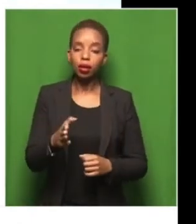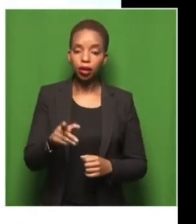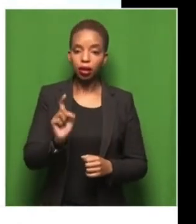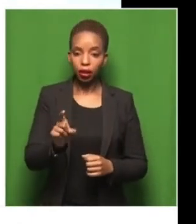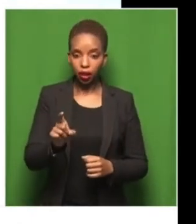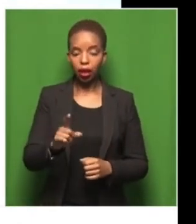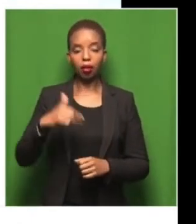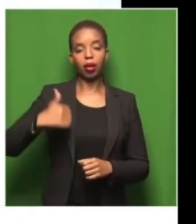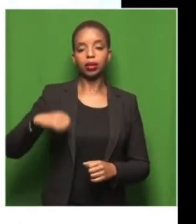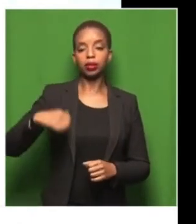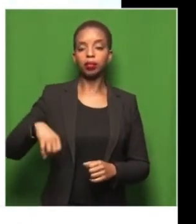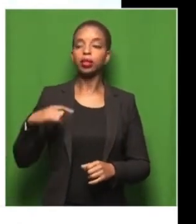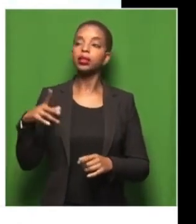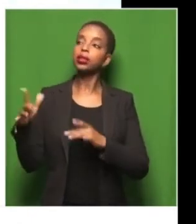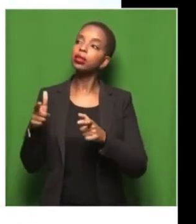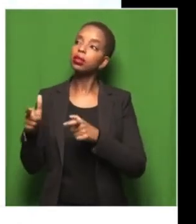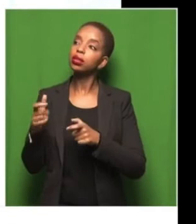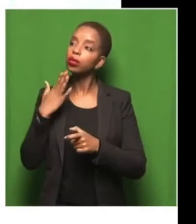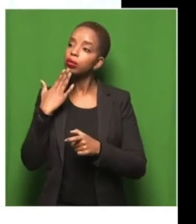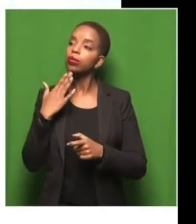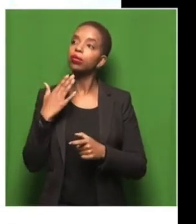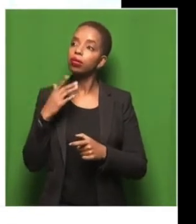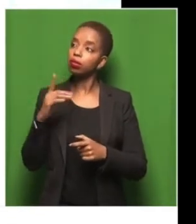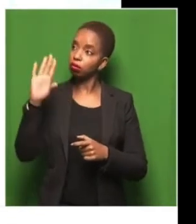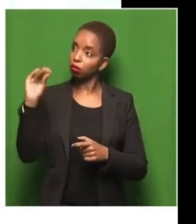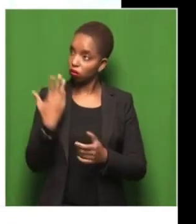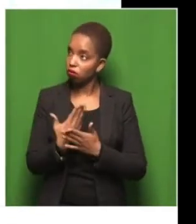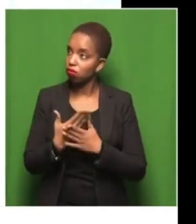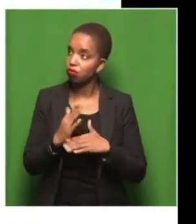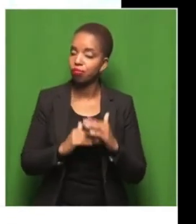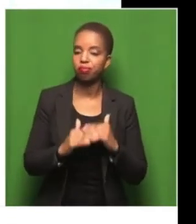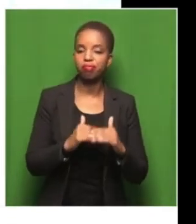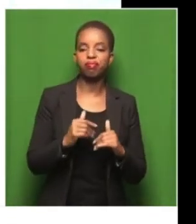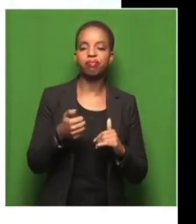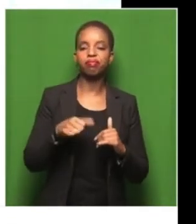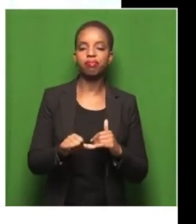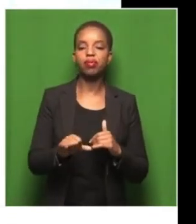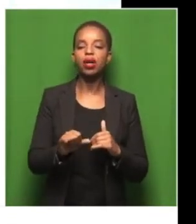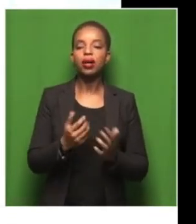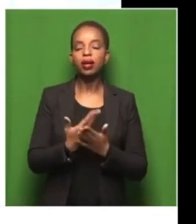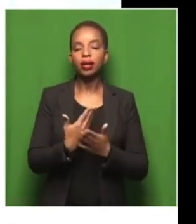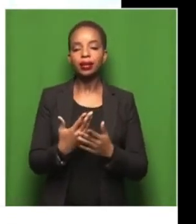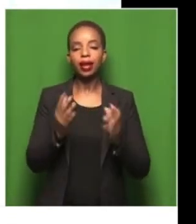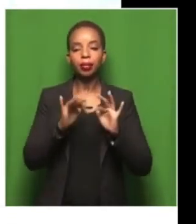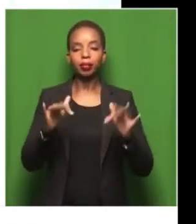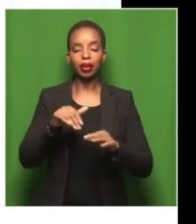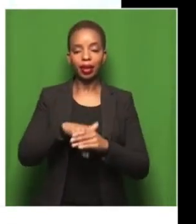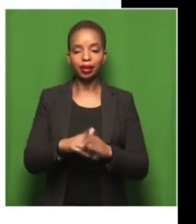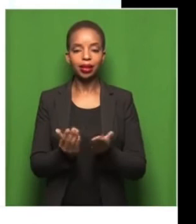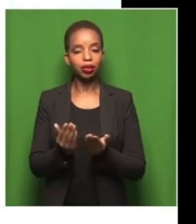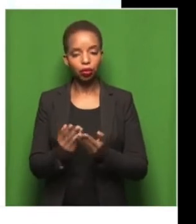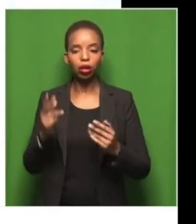see whether or not you can get this initiative going. I it did take a little bit of funding from people and the school and whatnot,